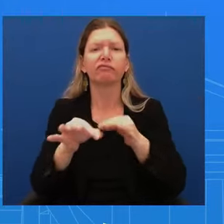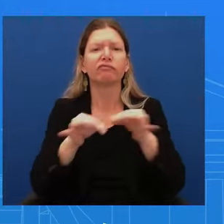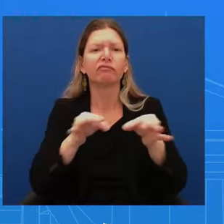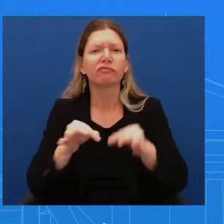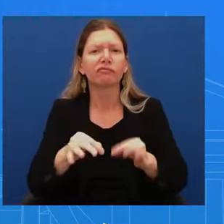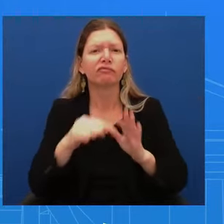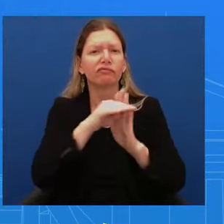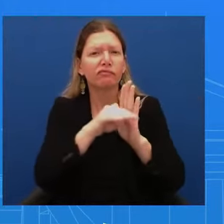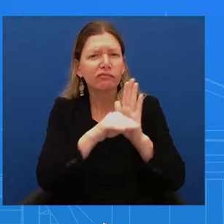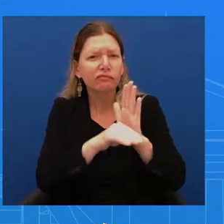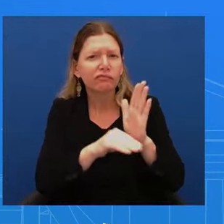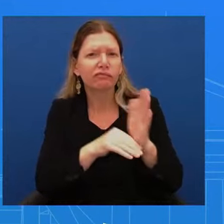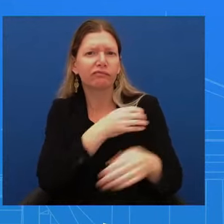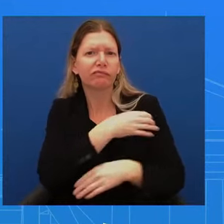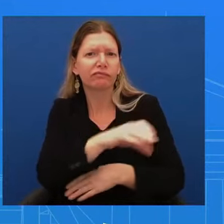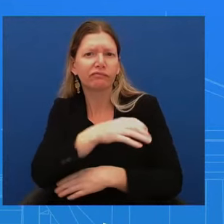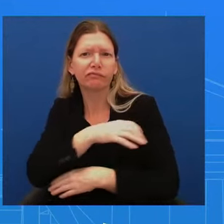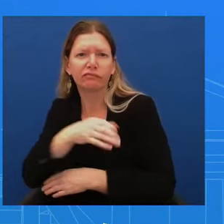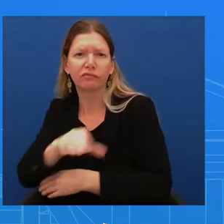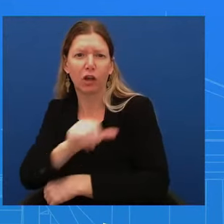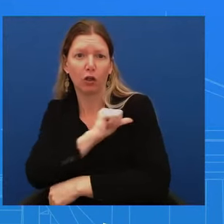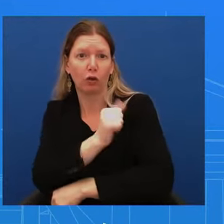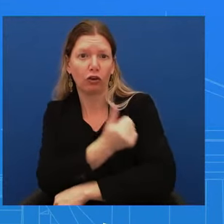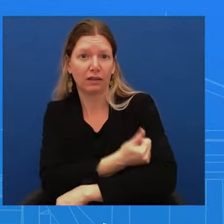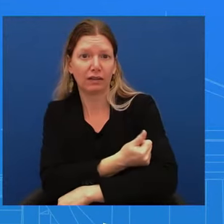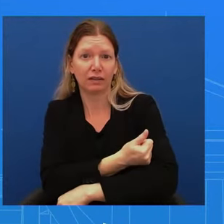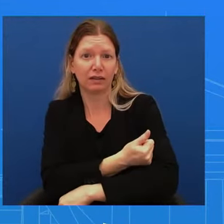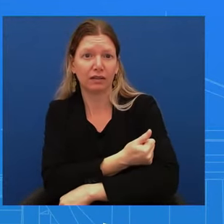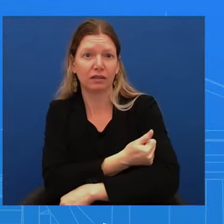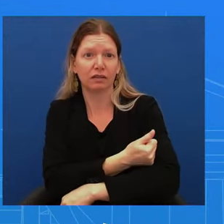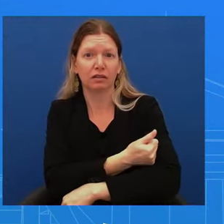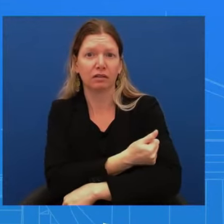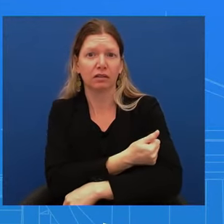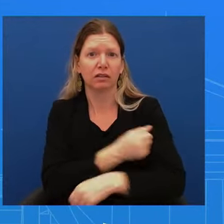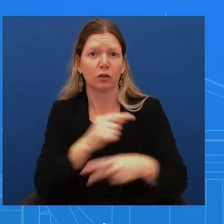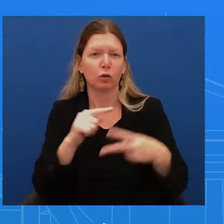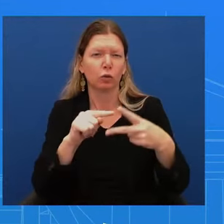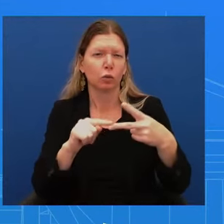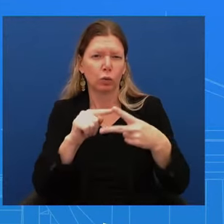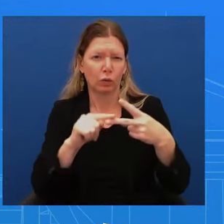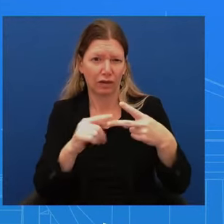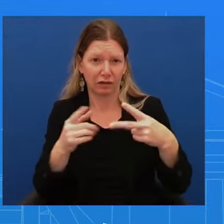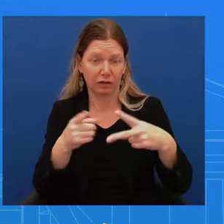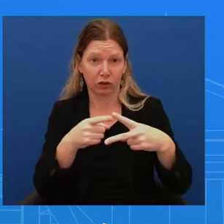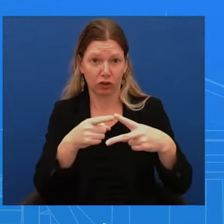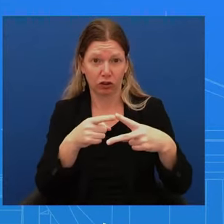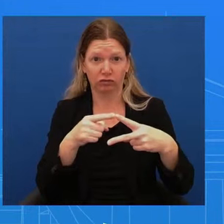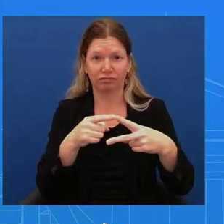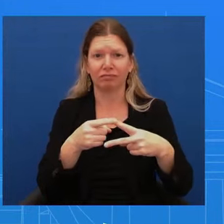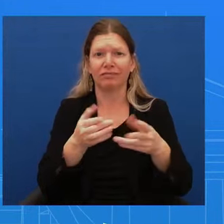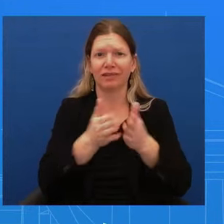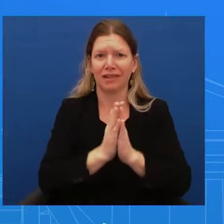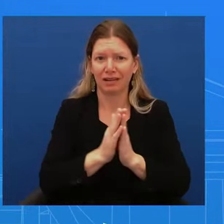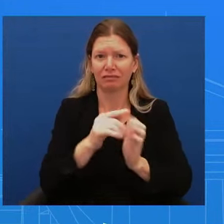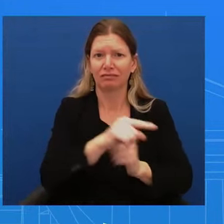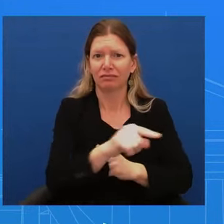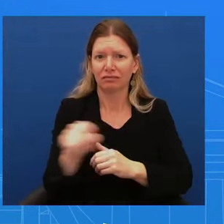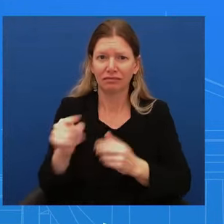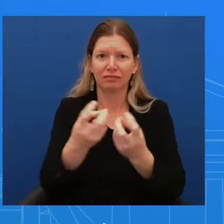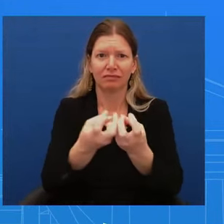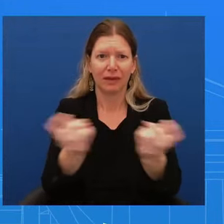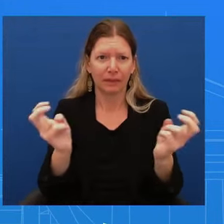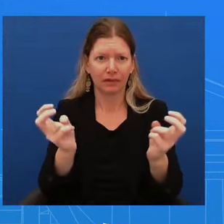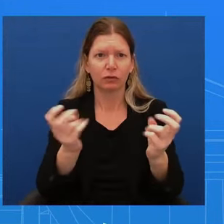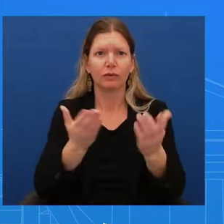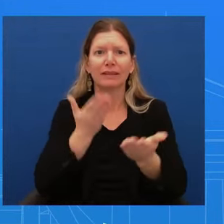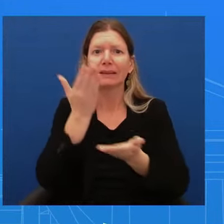asks every cabinet agency to submit in writing their current existing protocols for a delegation of authority they already have in place for review